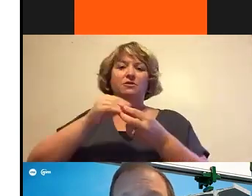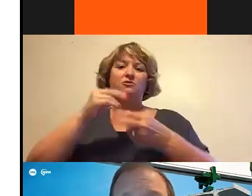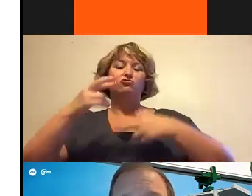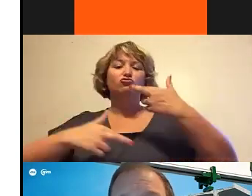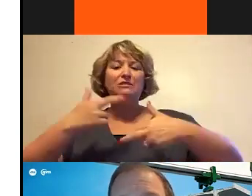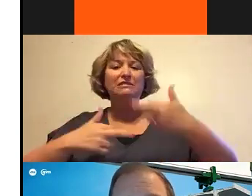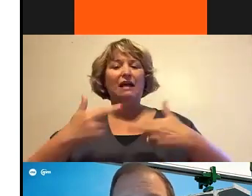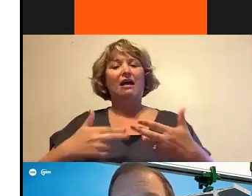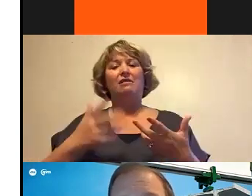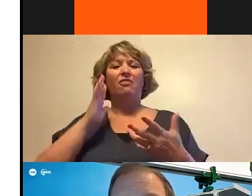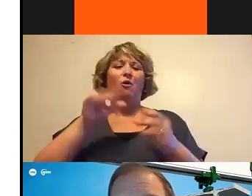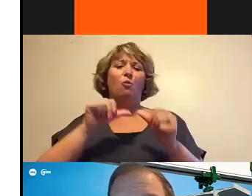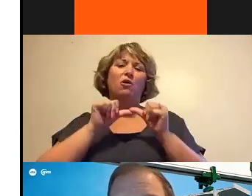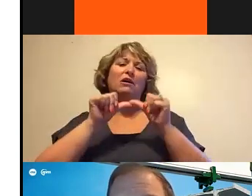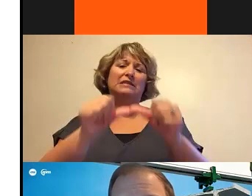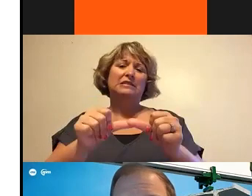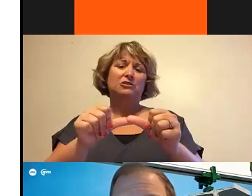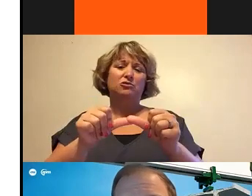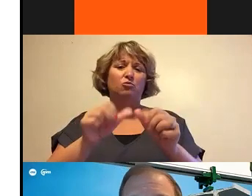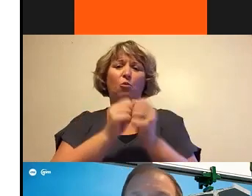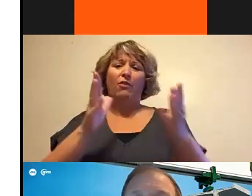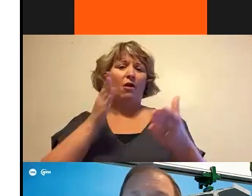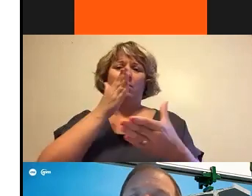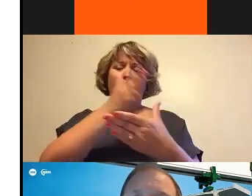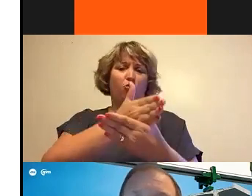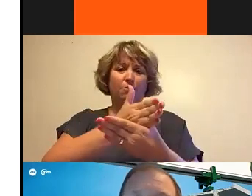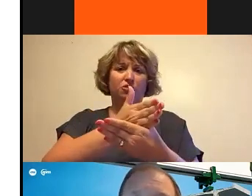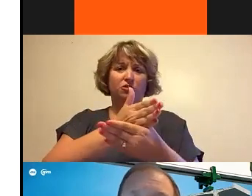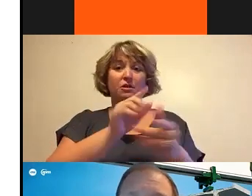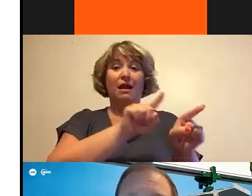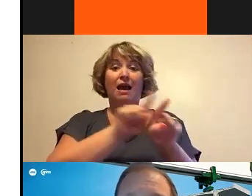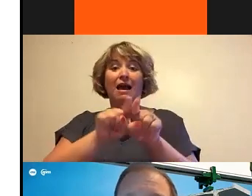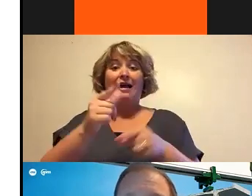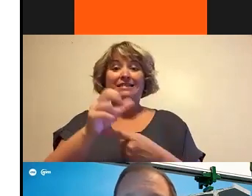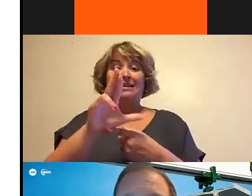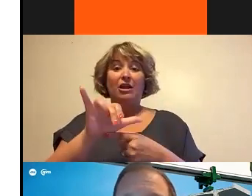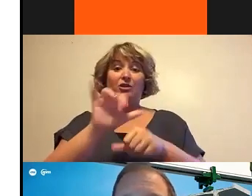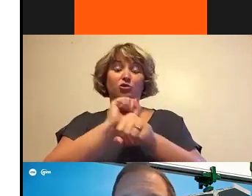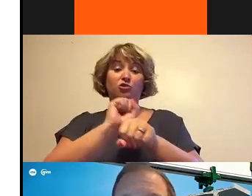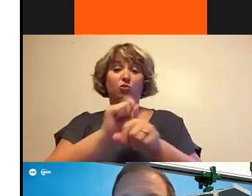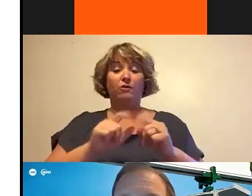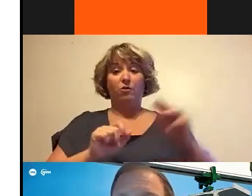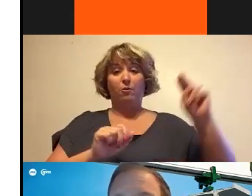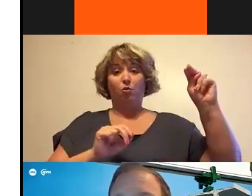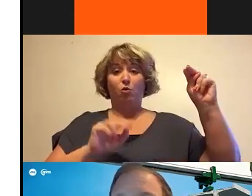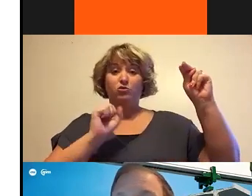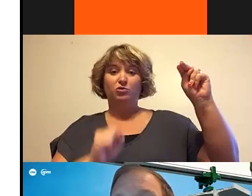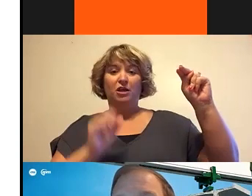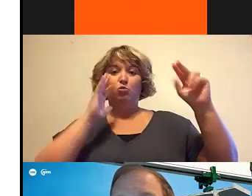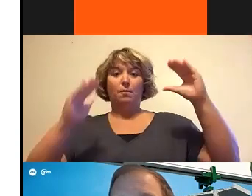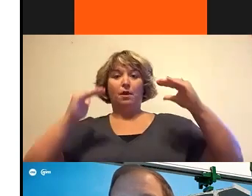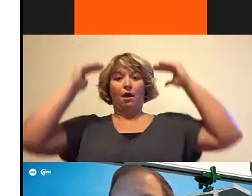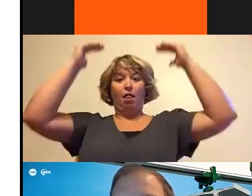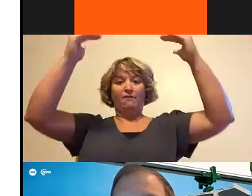As the gantry is working from north to south, almost all of the equipment will be elevated up on top of the superstructure.